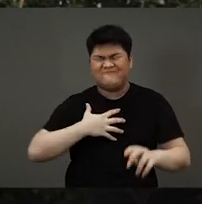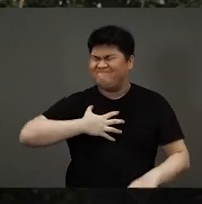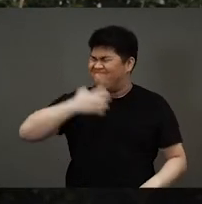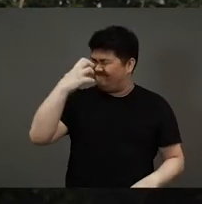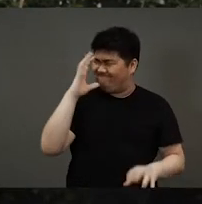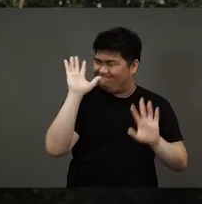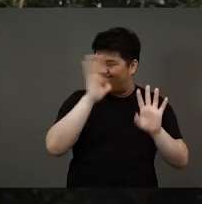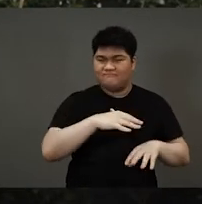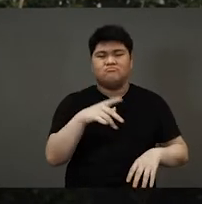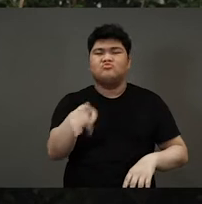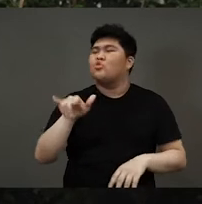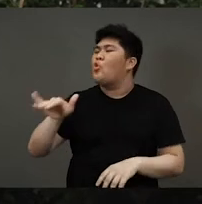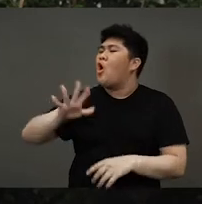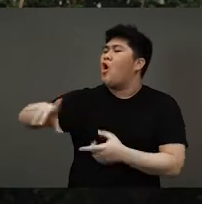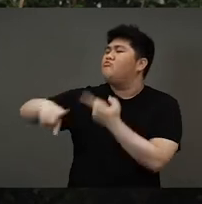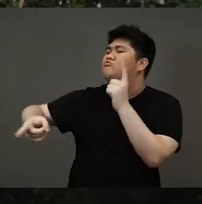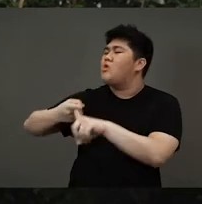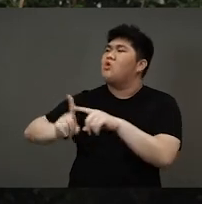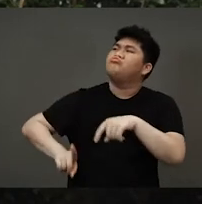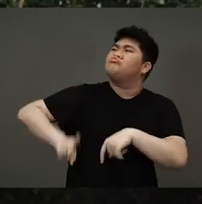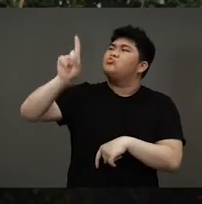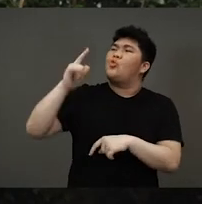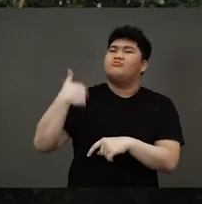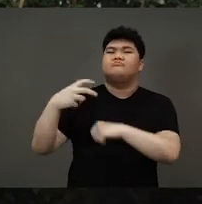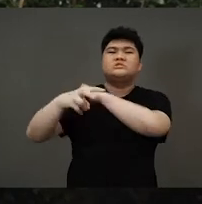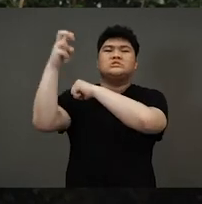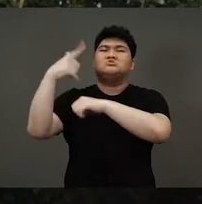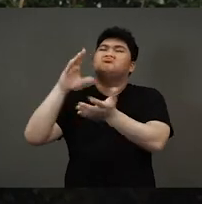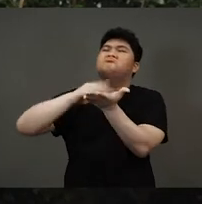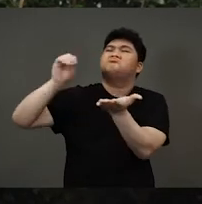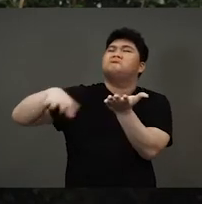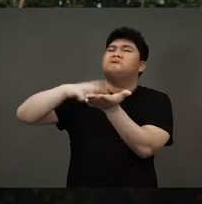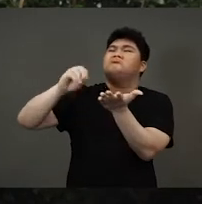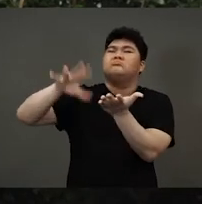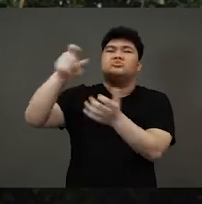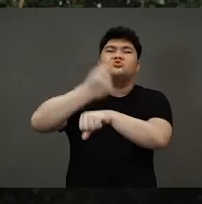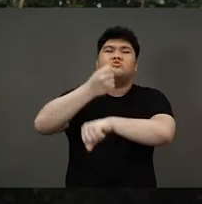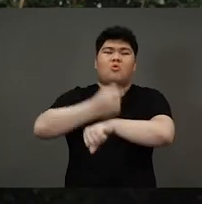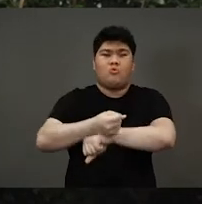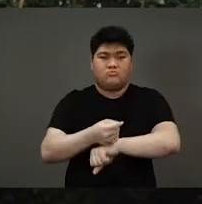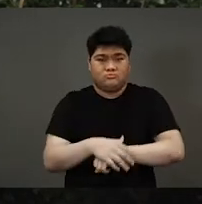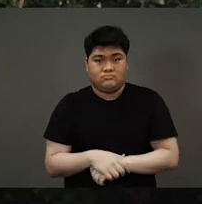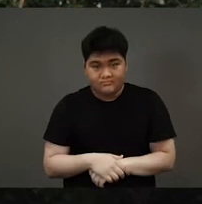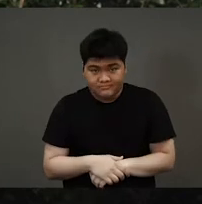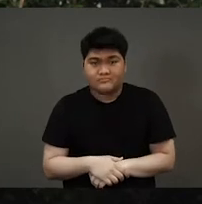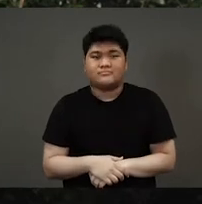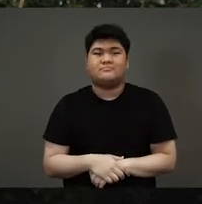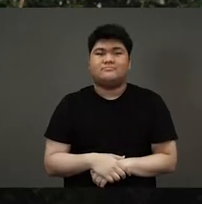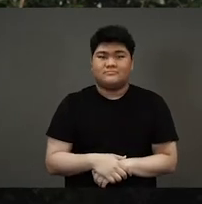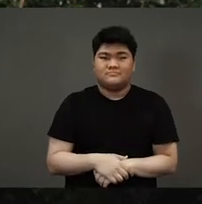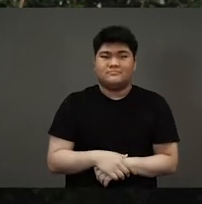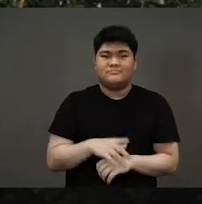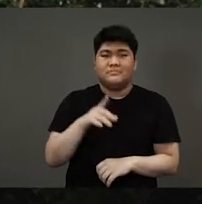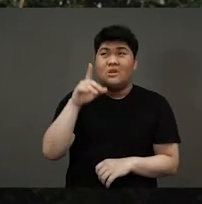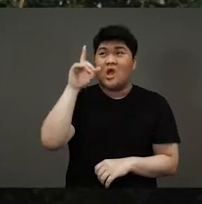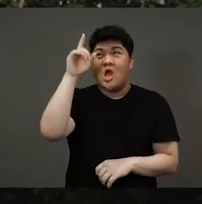became unhappy. So she called all her mermaid friends and asked them to go up to the top and to steal